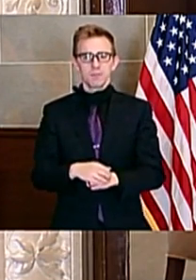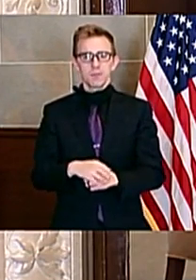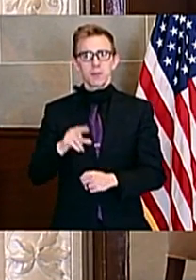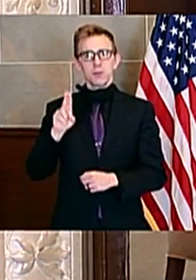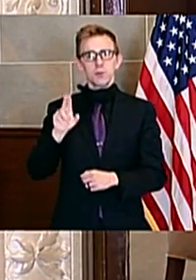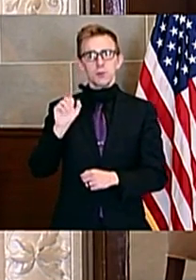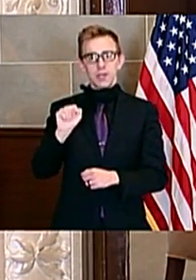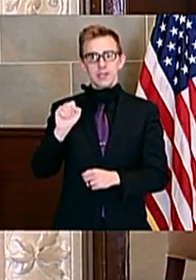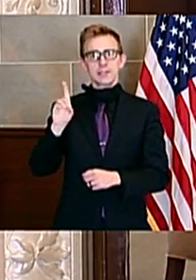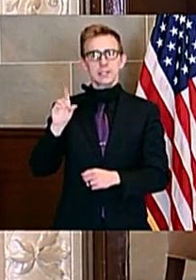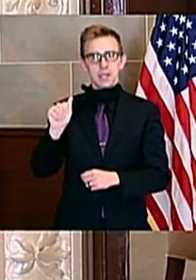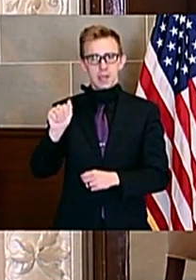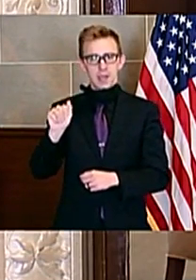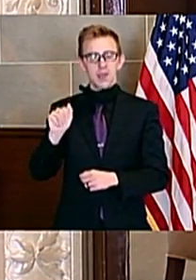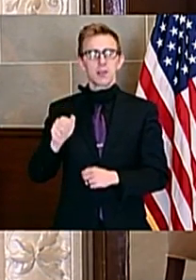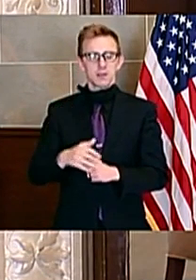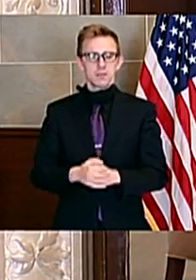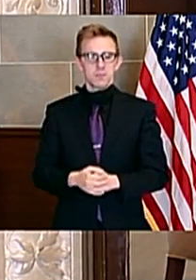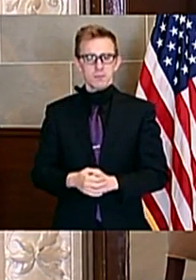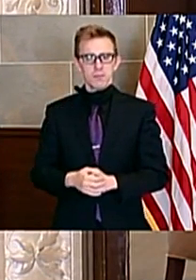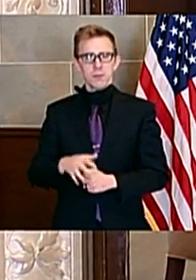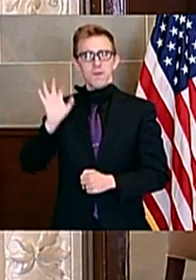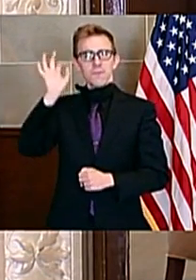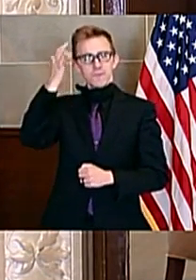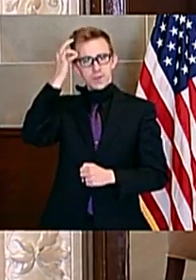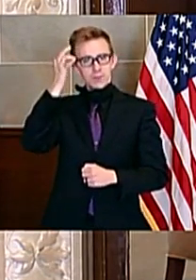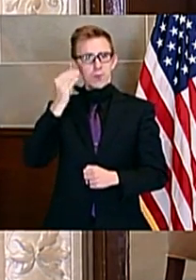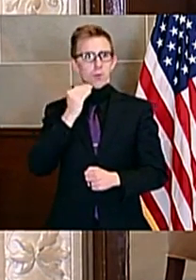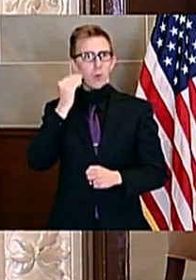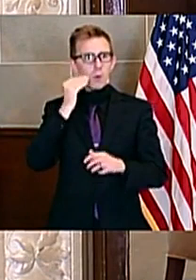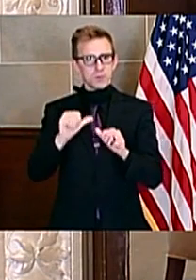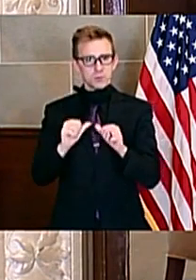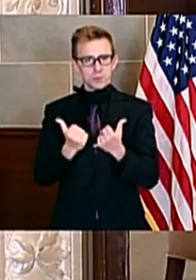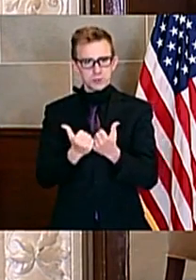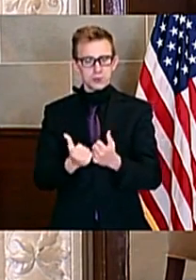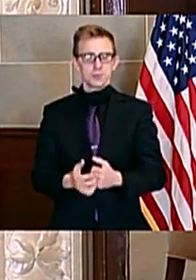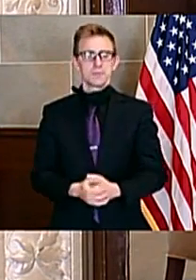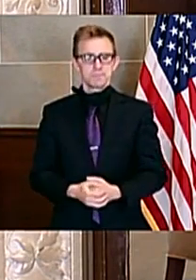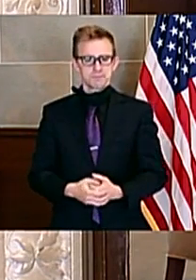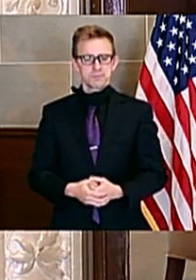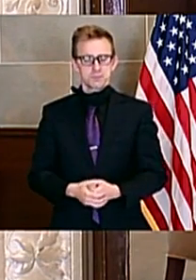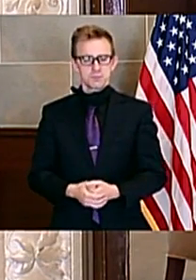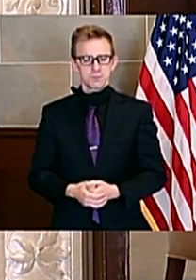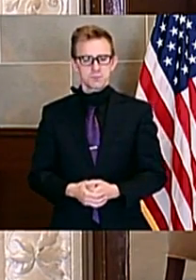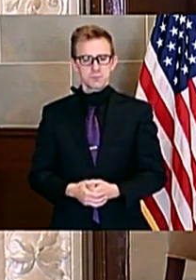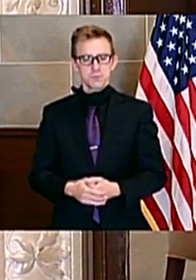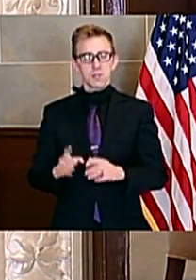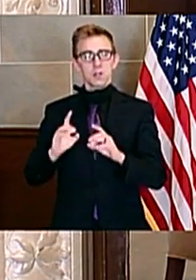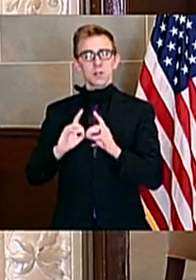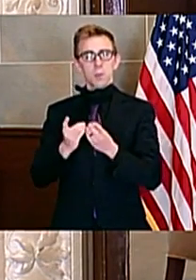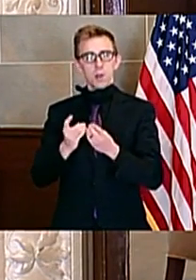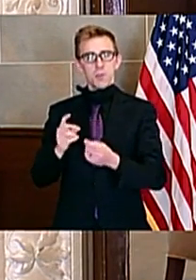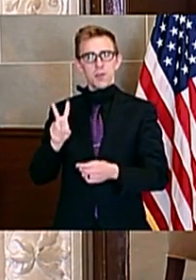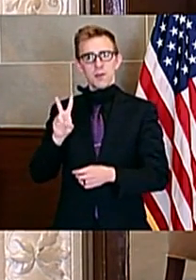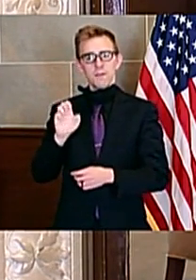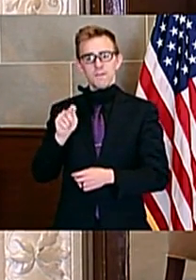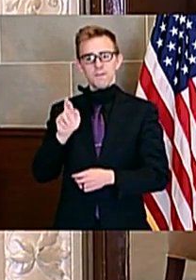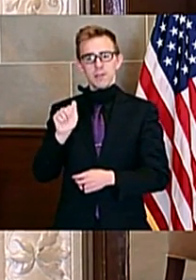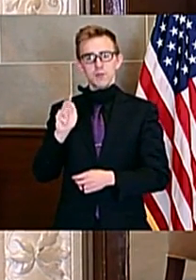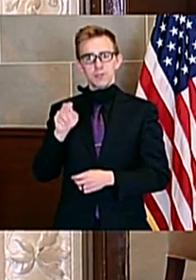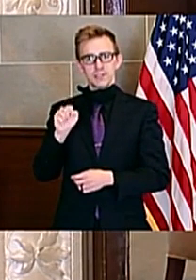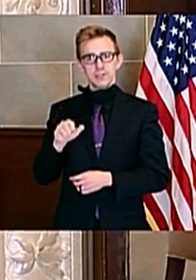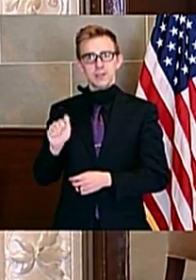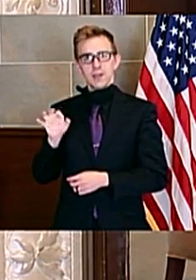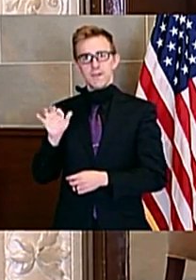of Agriculture, the Federal Housing Administration, the Department of Veterans Affairs, Fannie